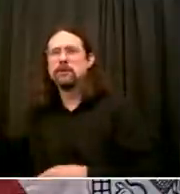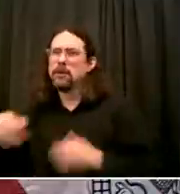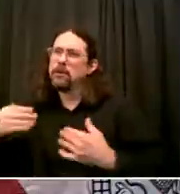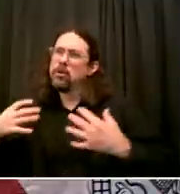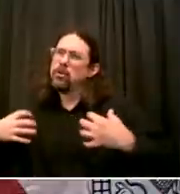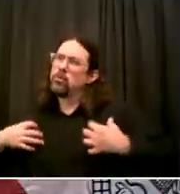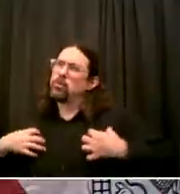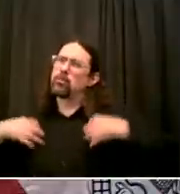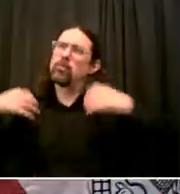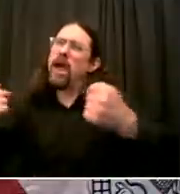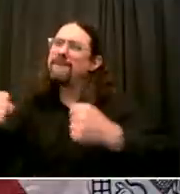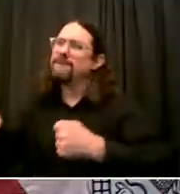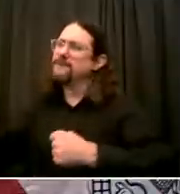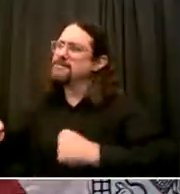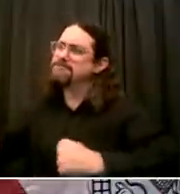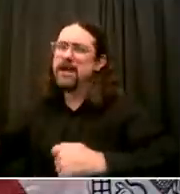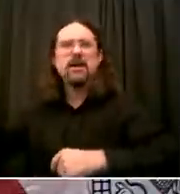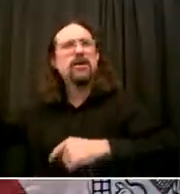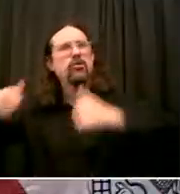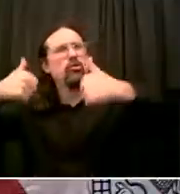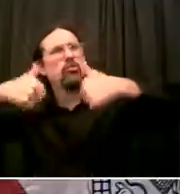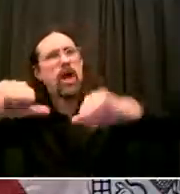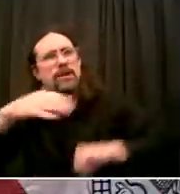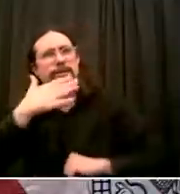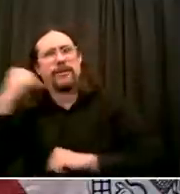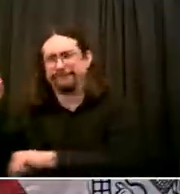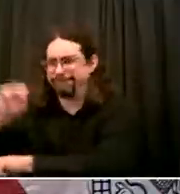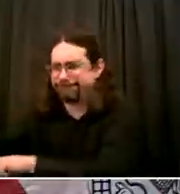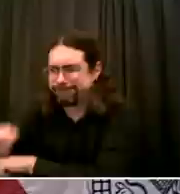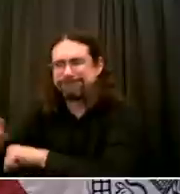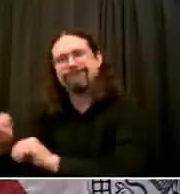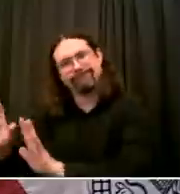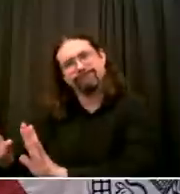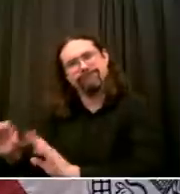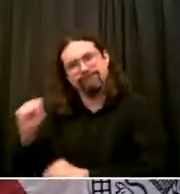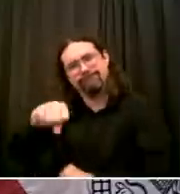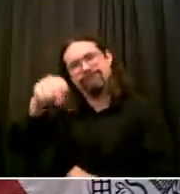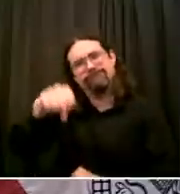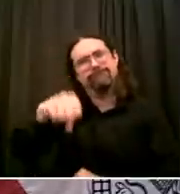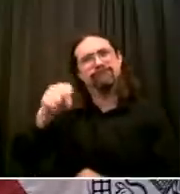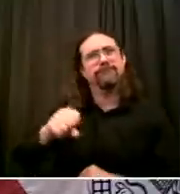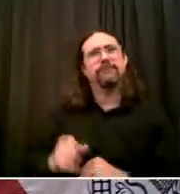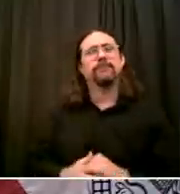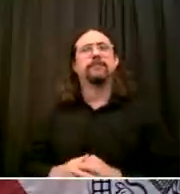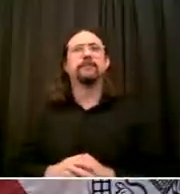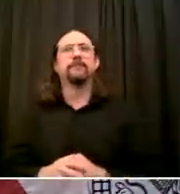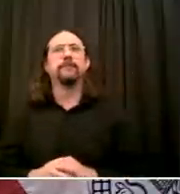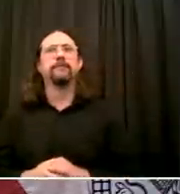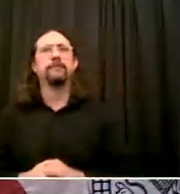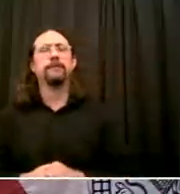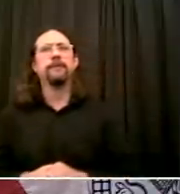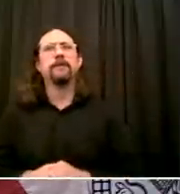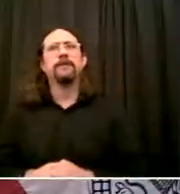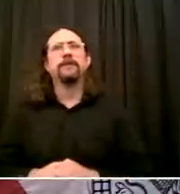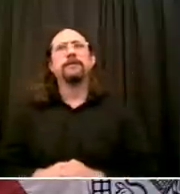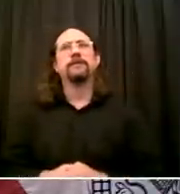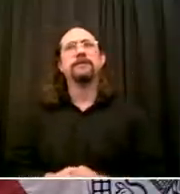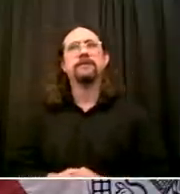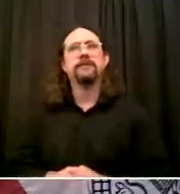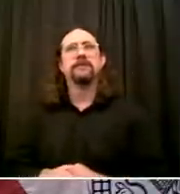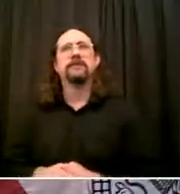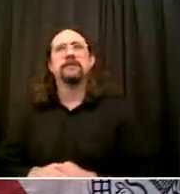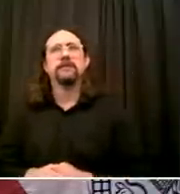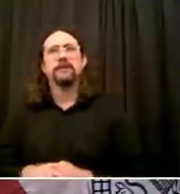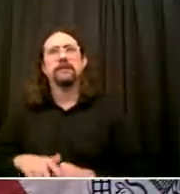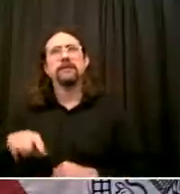who had nothing to do with crime It's not the same by any stretch of stop and frisk But I think there is some resonance with the point that